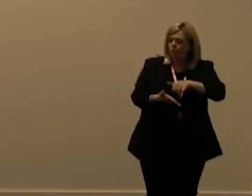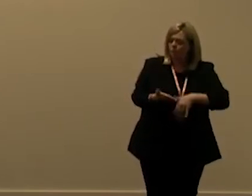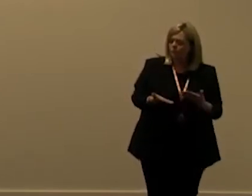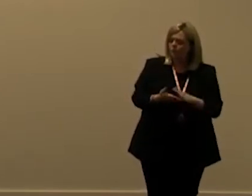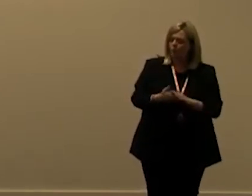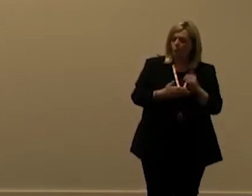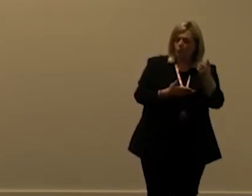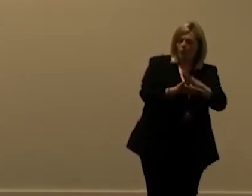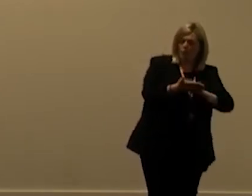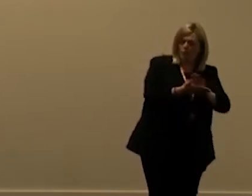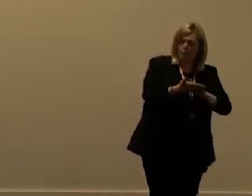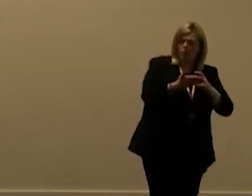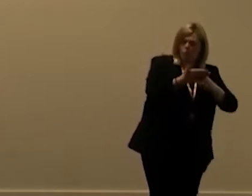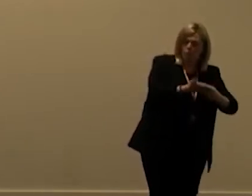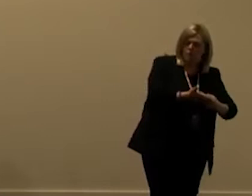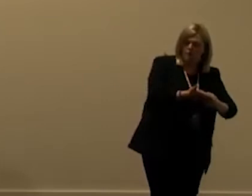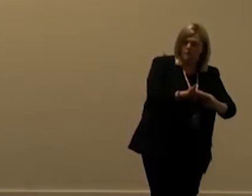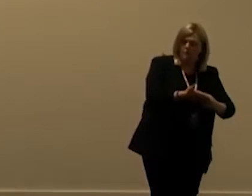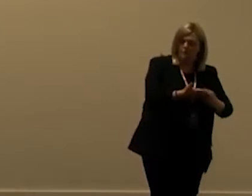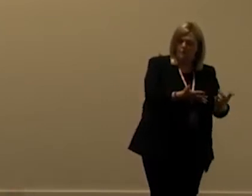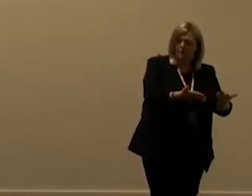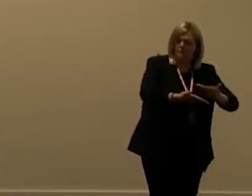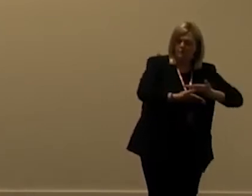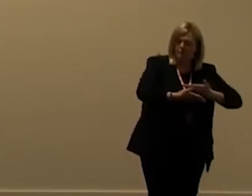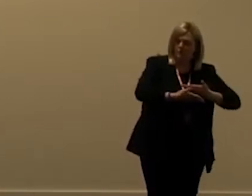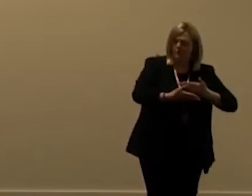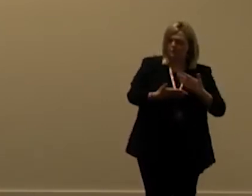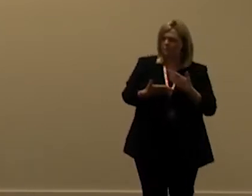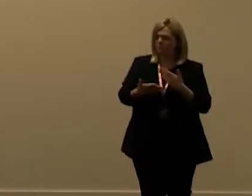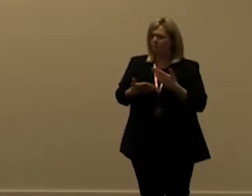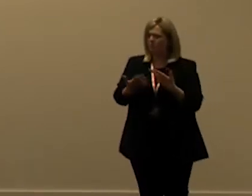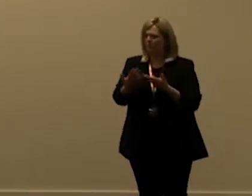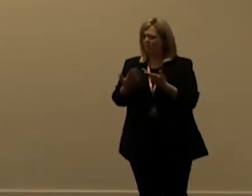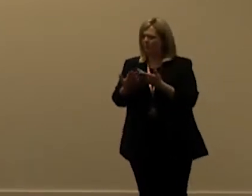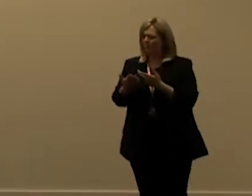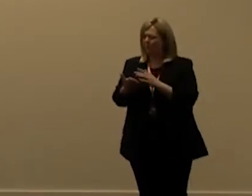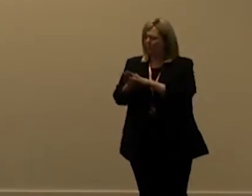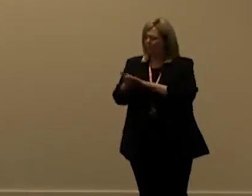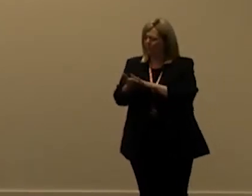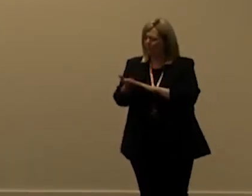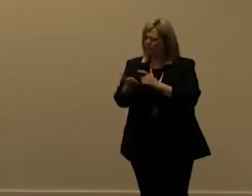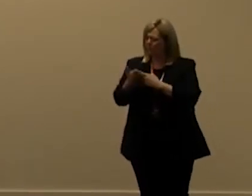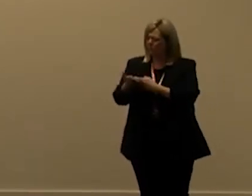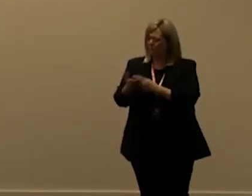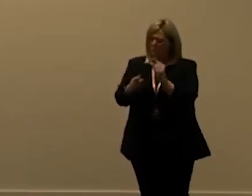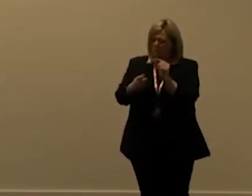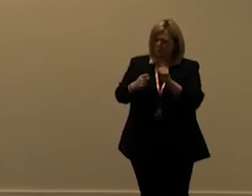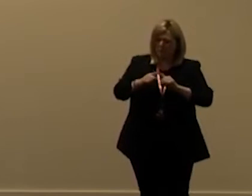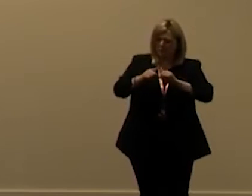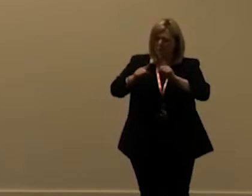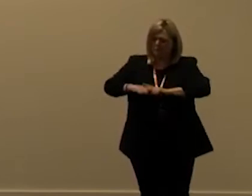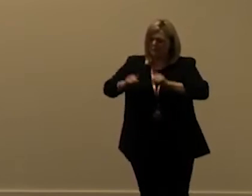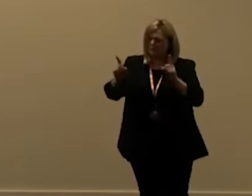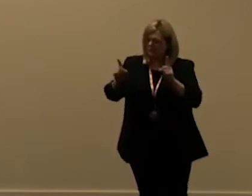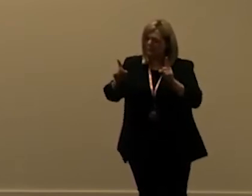to be like one definition of a request for the ape for the entitlements and another definition of a request there's slight differences in how they